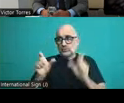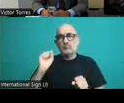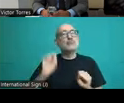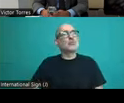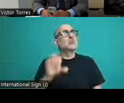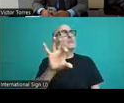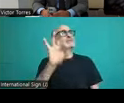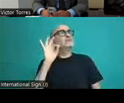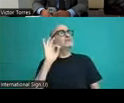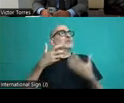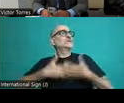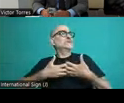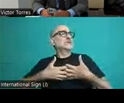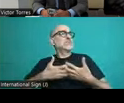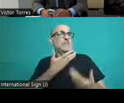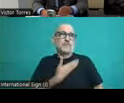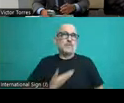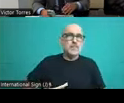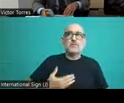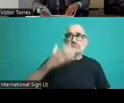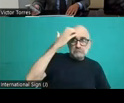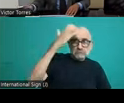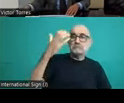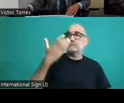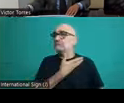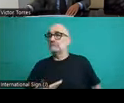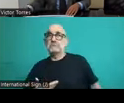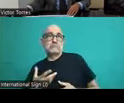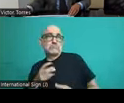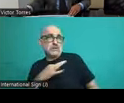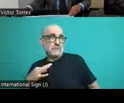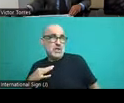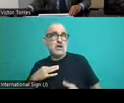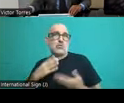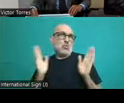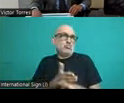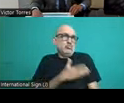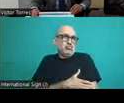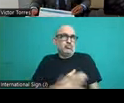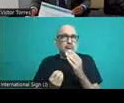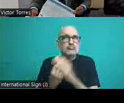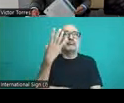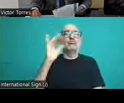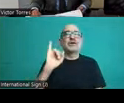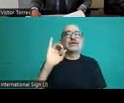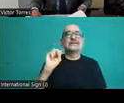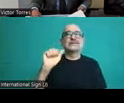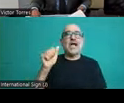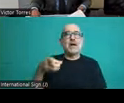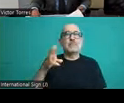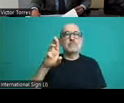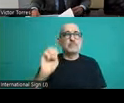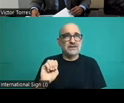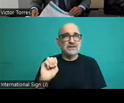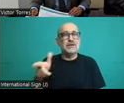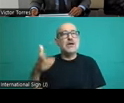large expansion of private insurance, especially after the